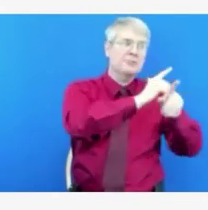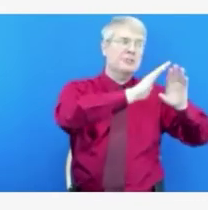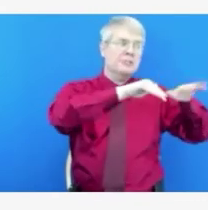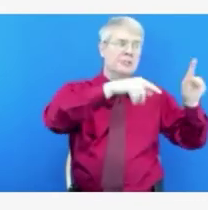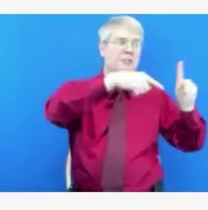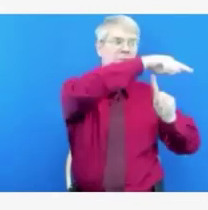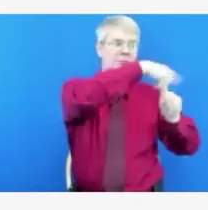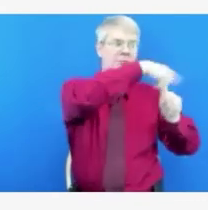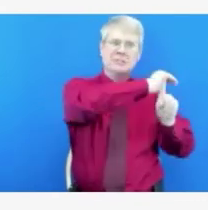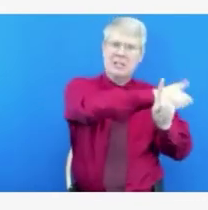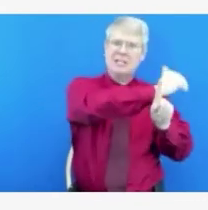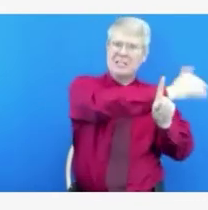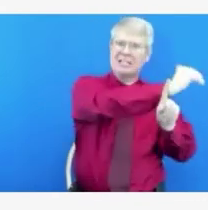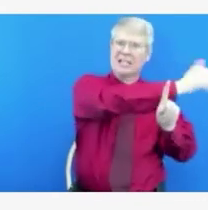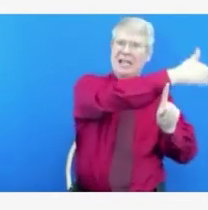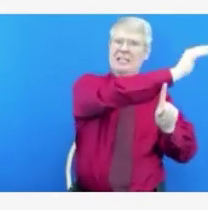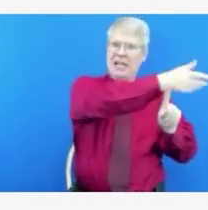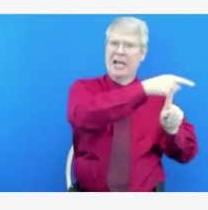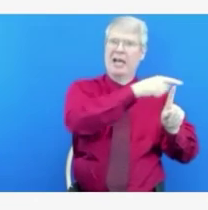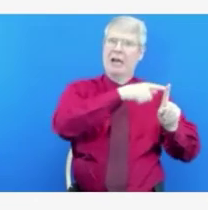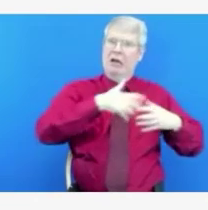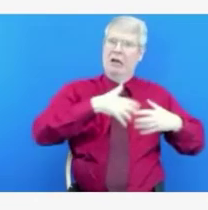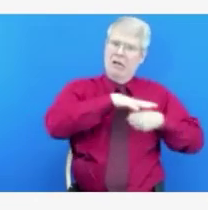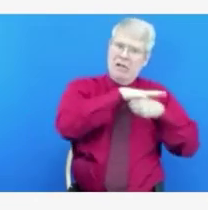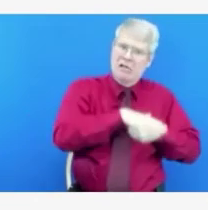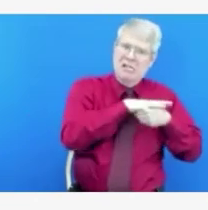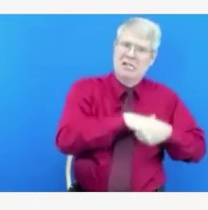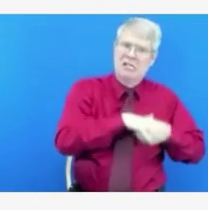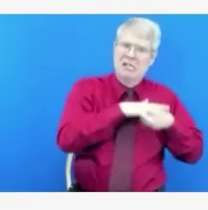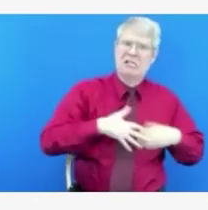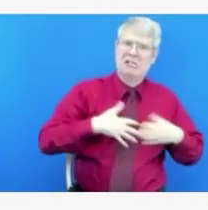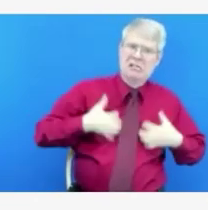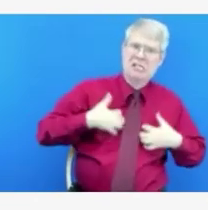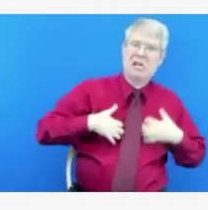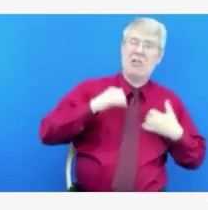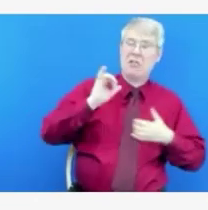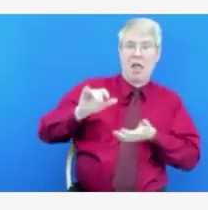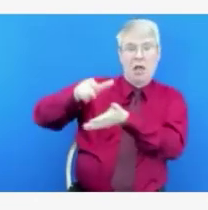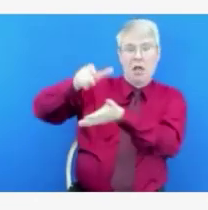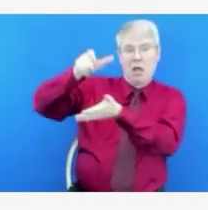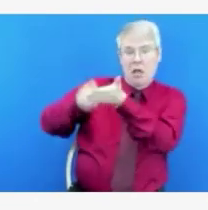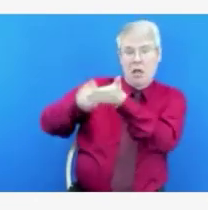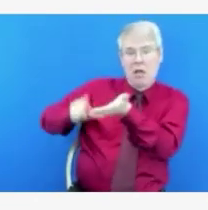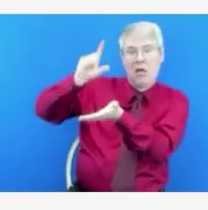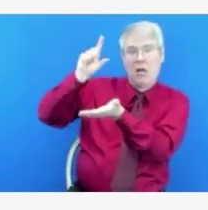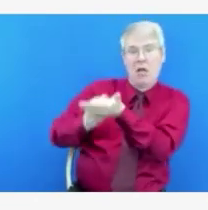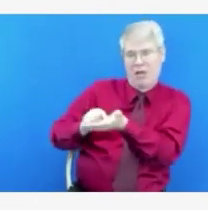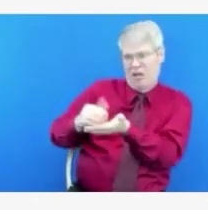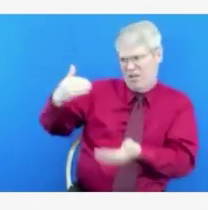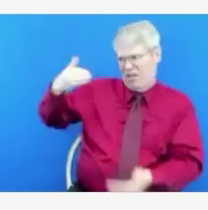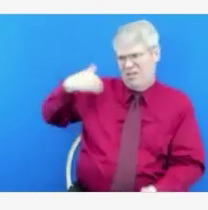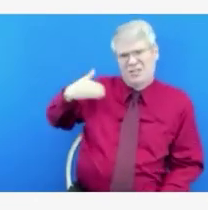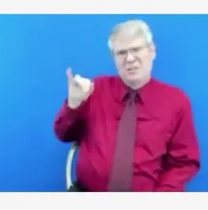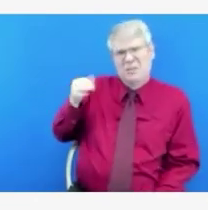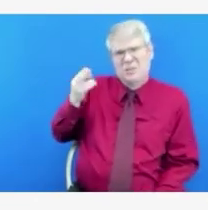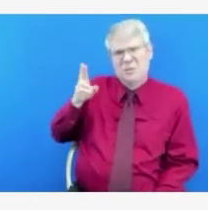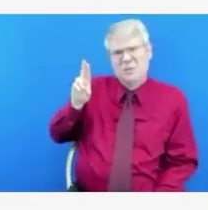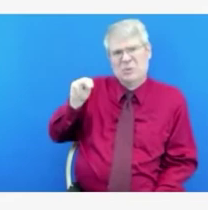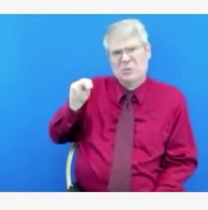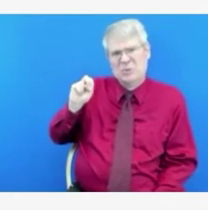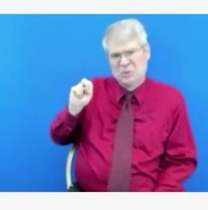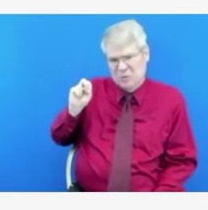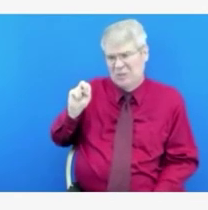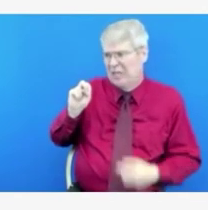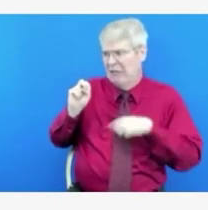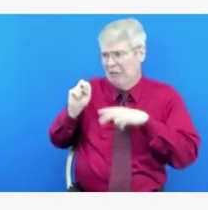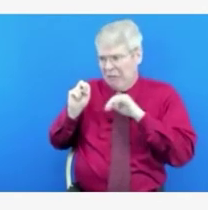well. I don't know who to direct this to, so maybe I'll keep. Yeah, thanks, Audrey. That's one of my jobs